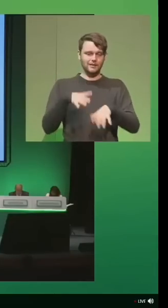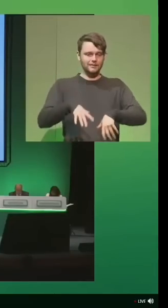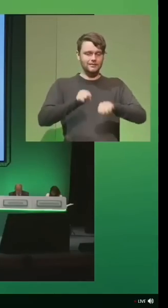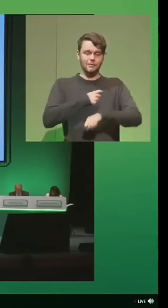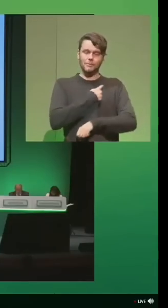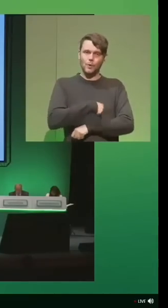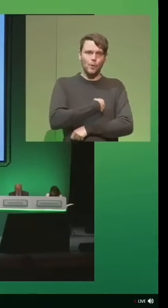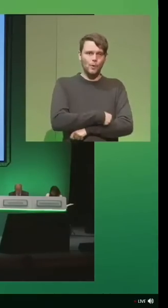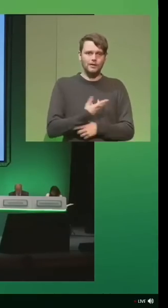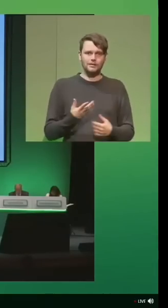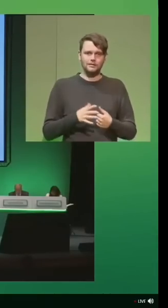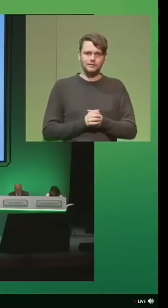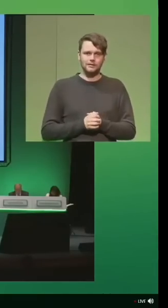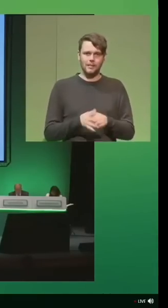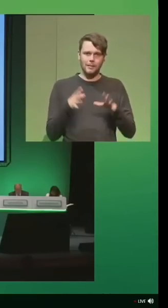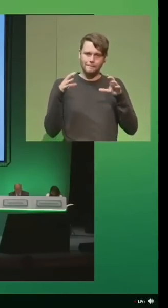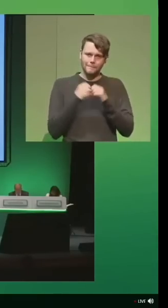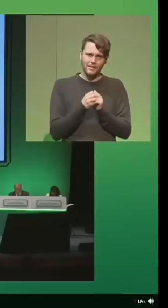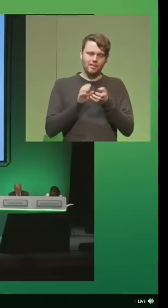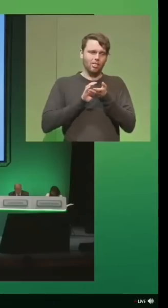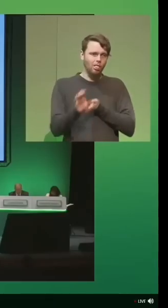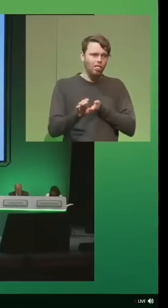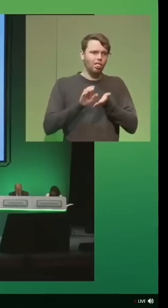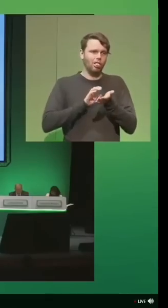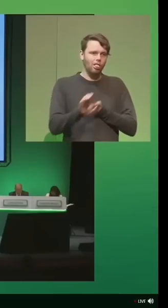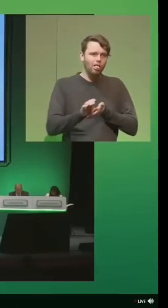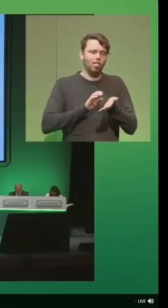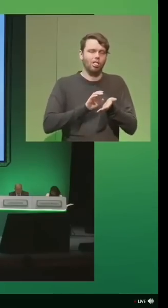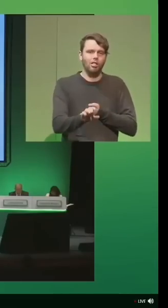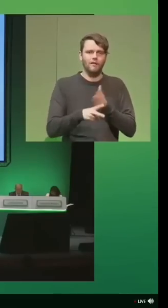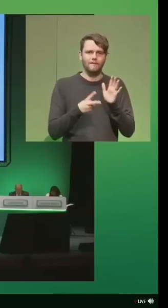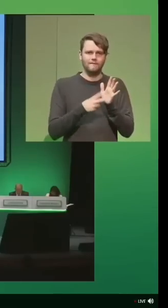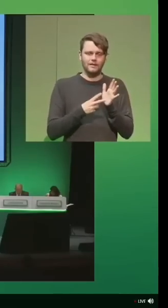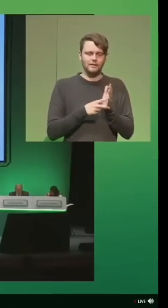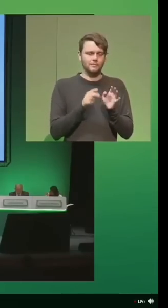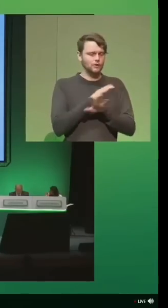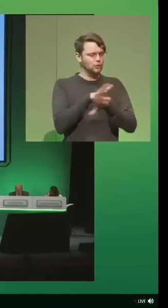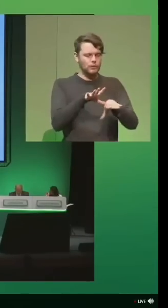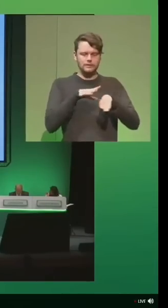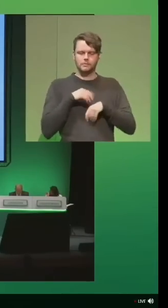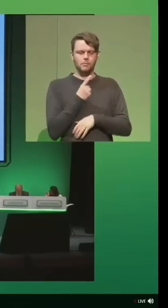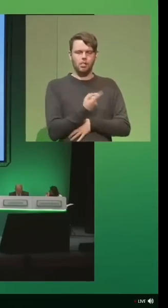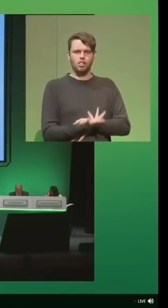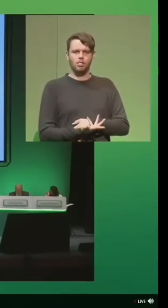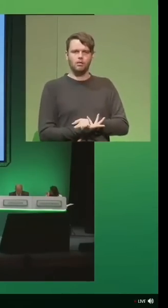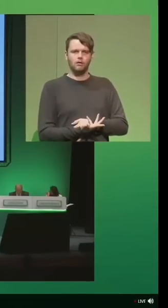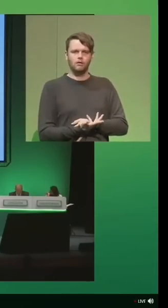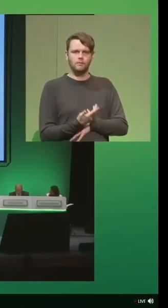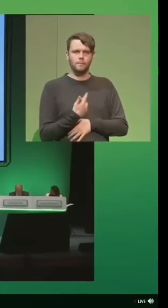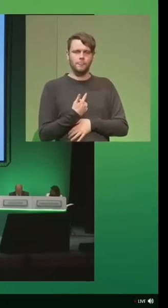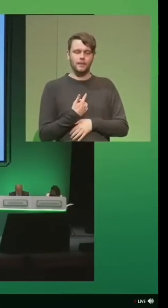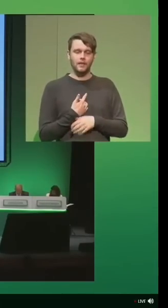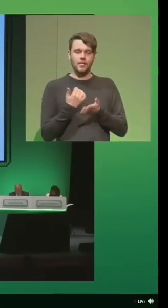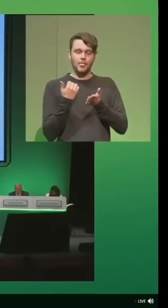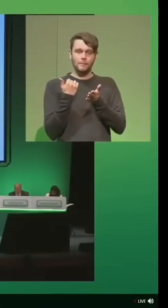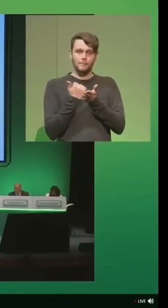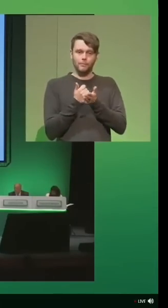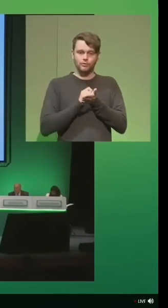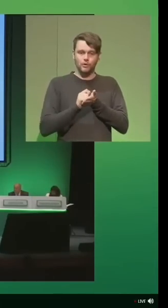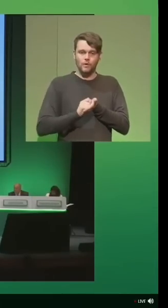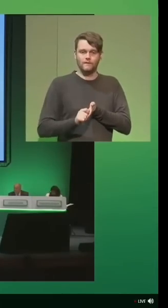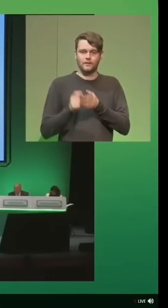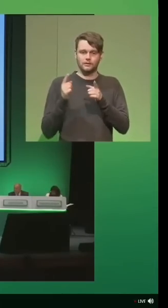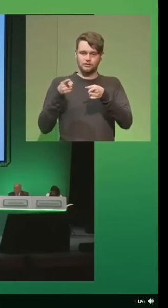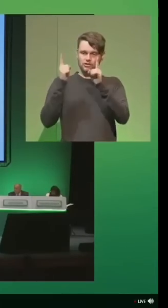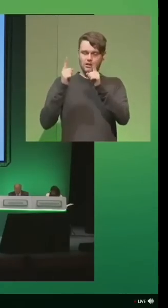honest. The billions you have spent fighting our victims is unacceptable. The post office chair has been measured and